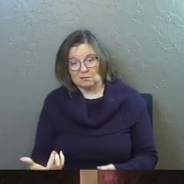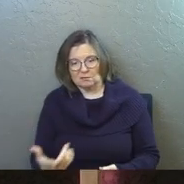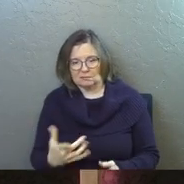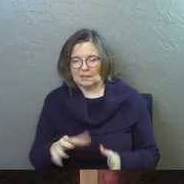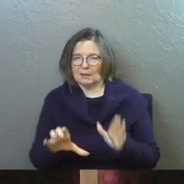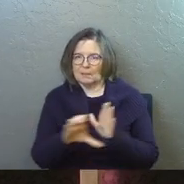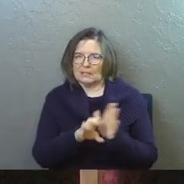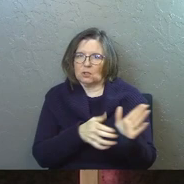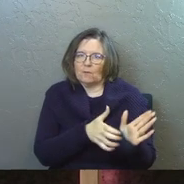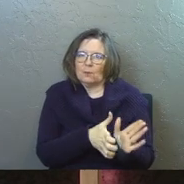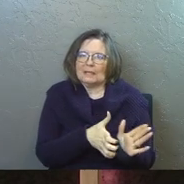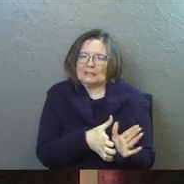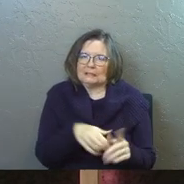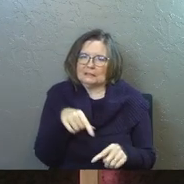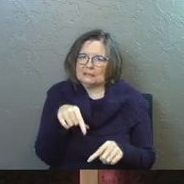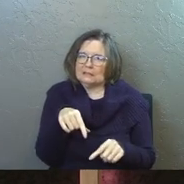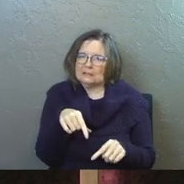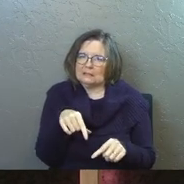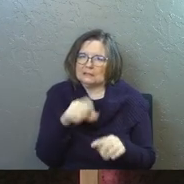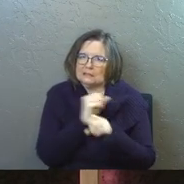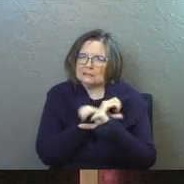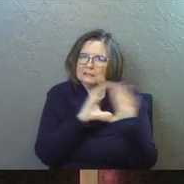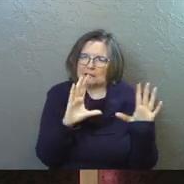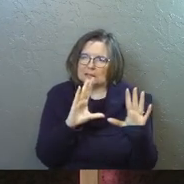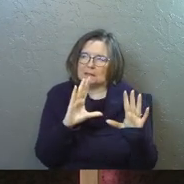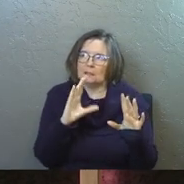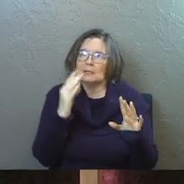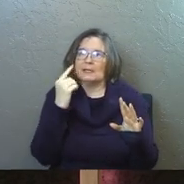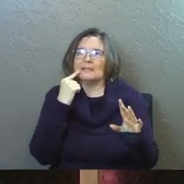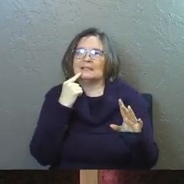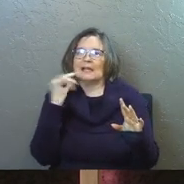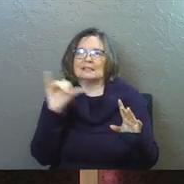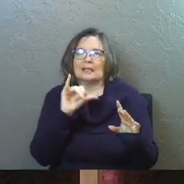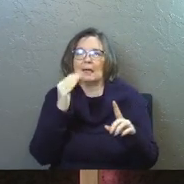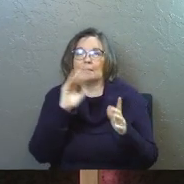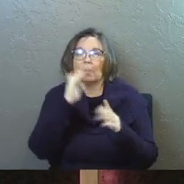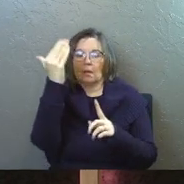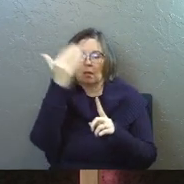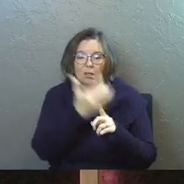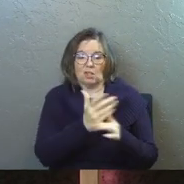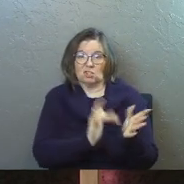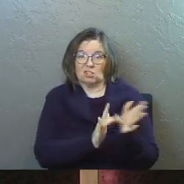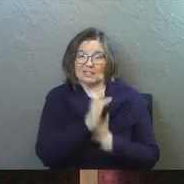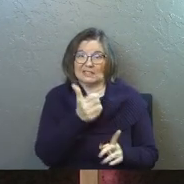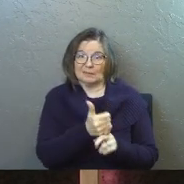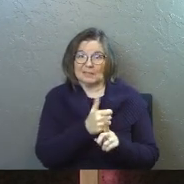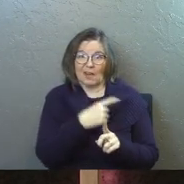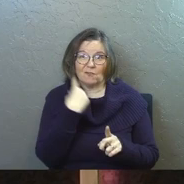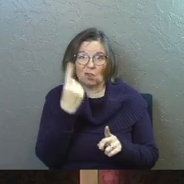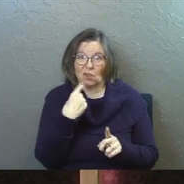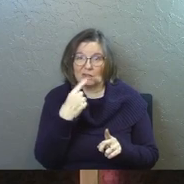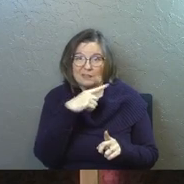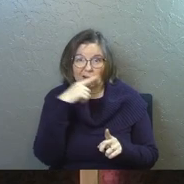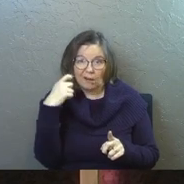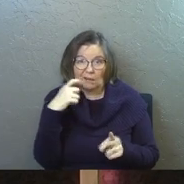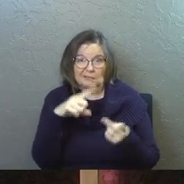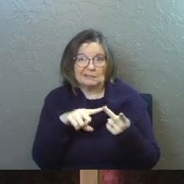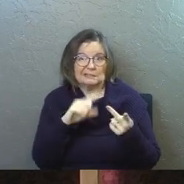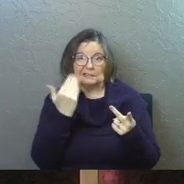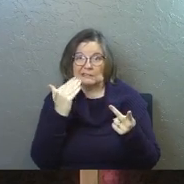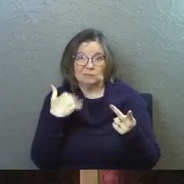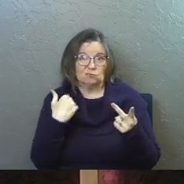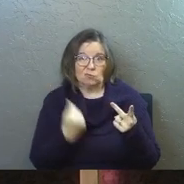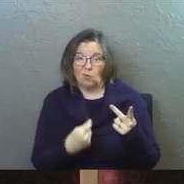It's a picture of weakness. He's saying he's a, he appears weak. And then he says, no form, no majesty that we should look at him.